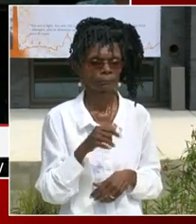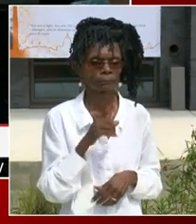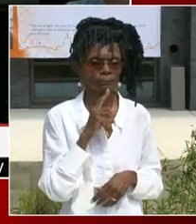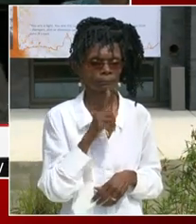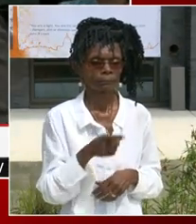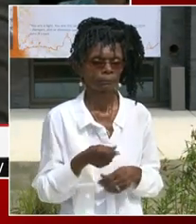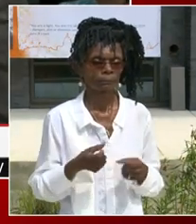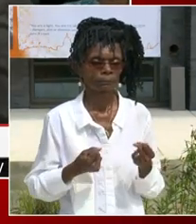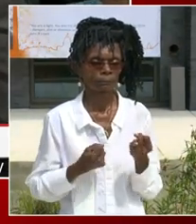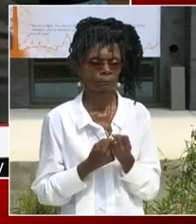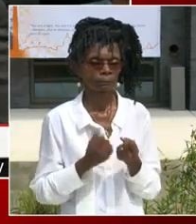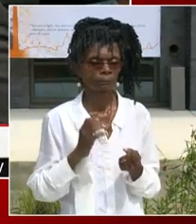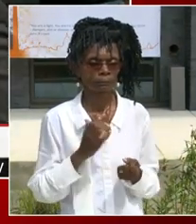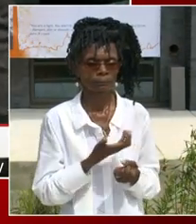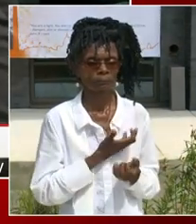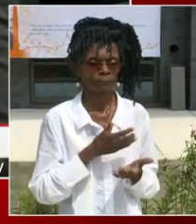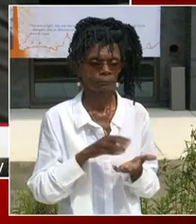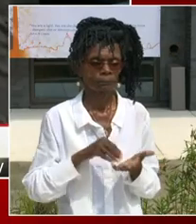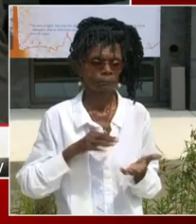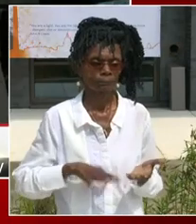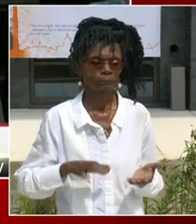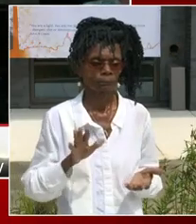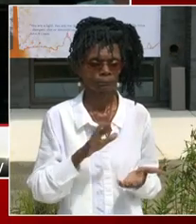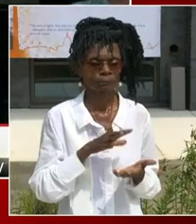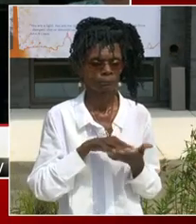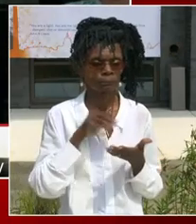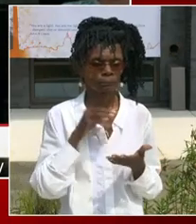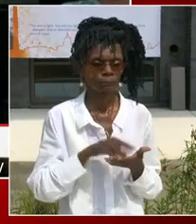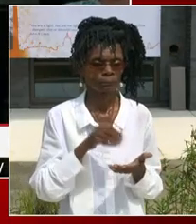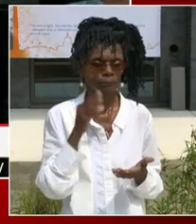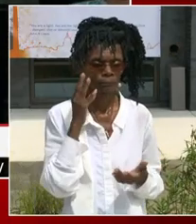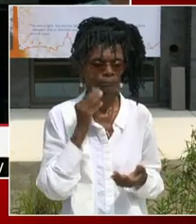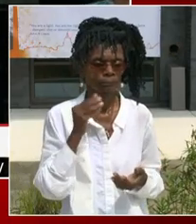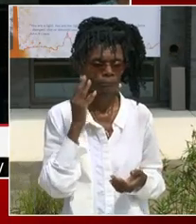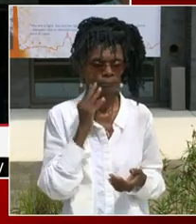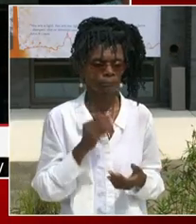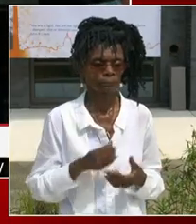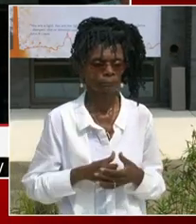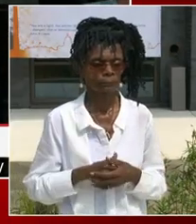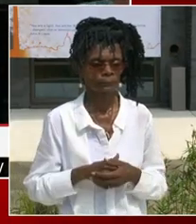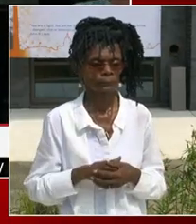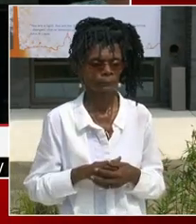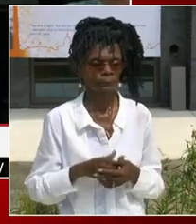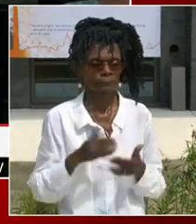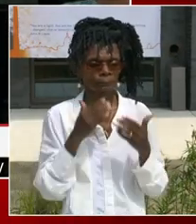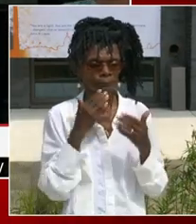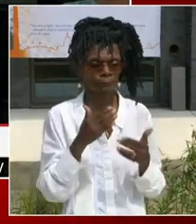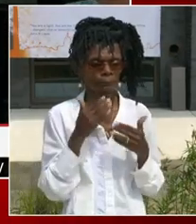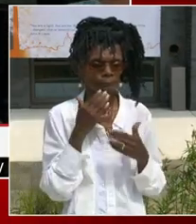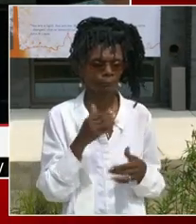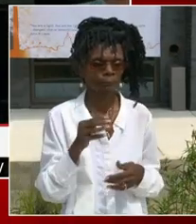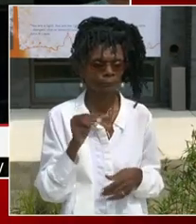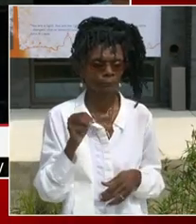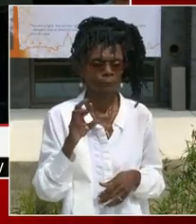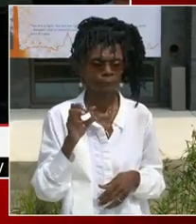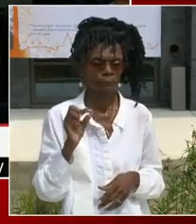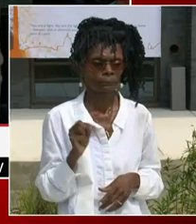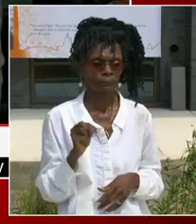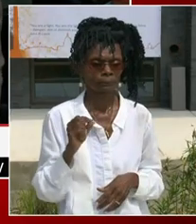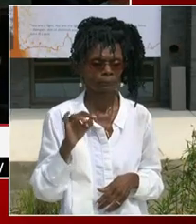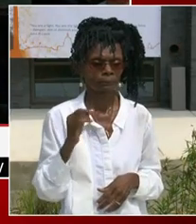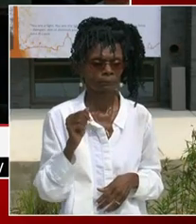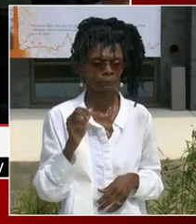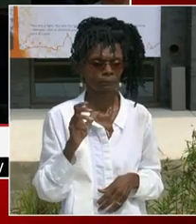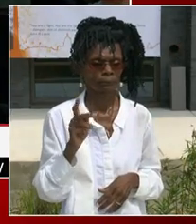So thank you to Principal Jackson, the entire team of educators, leaders, and staff for your patience. We are so